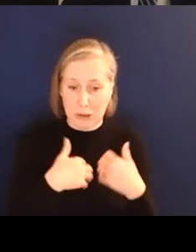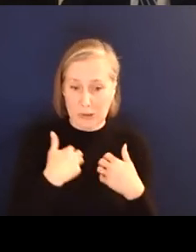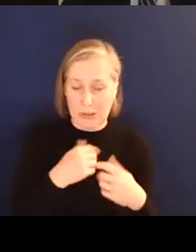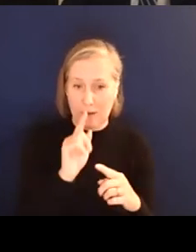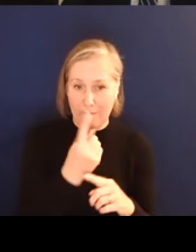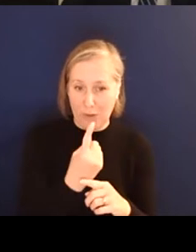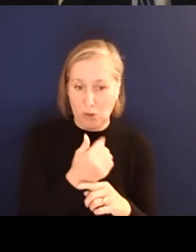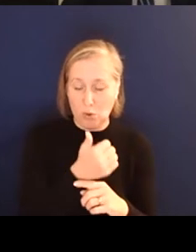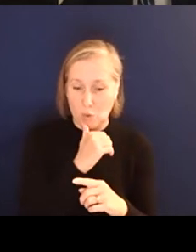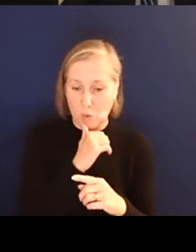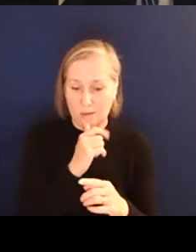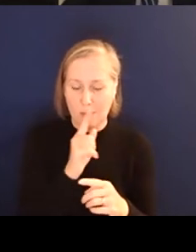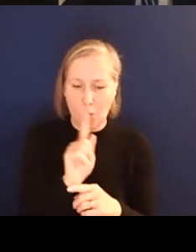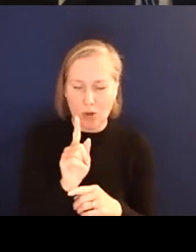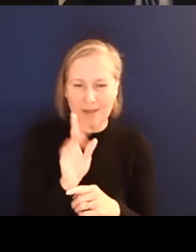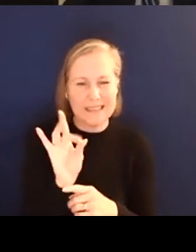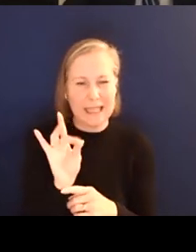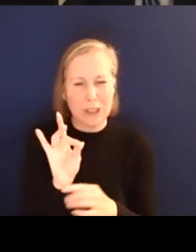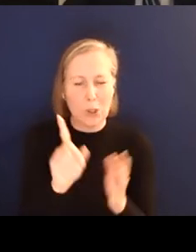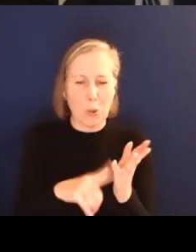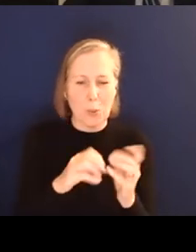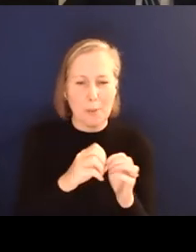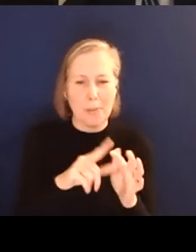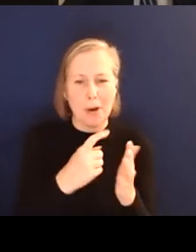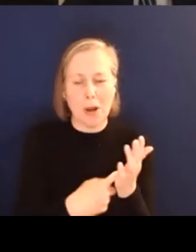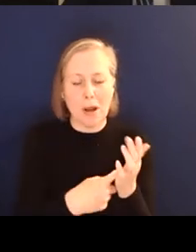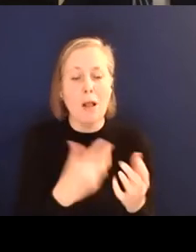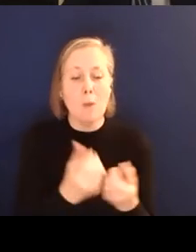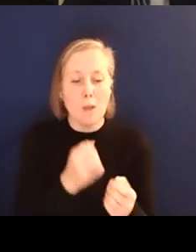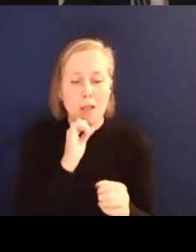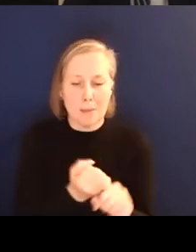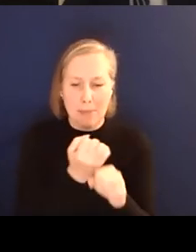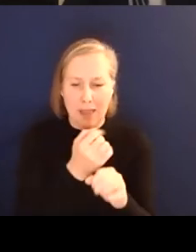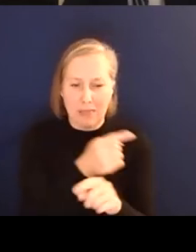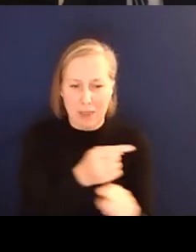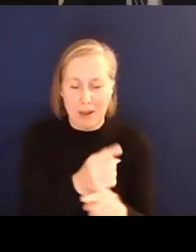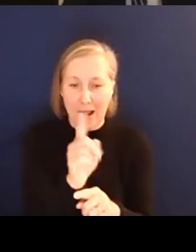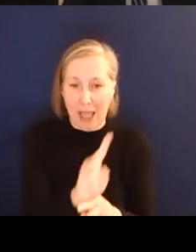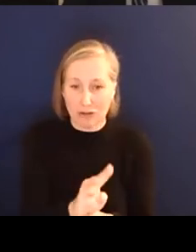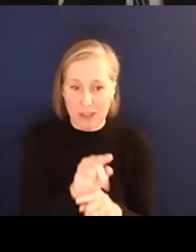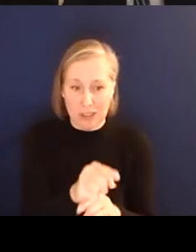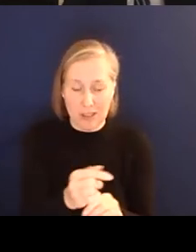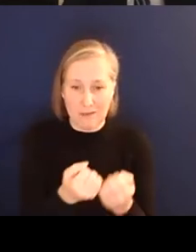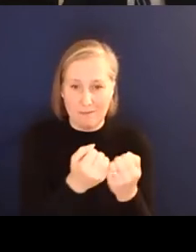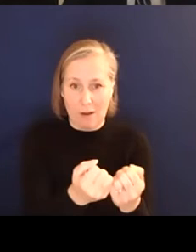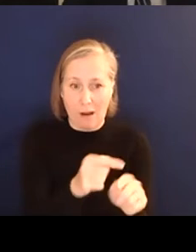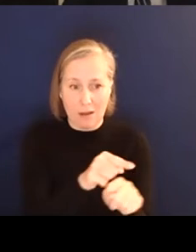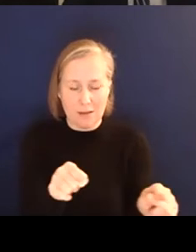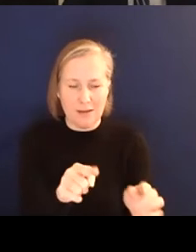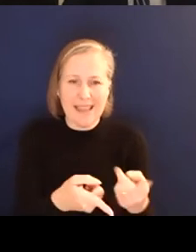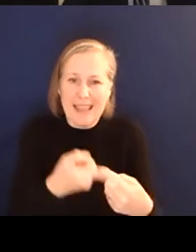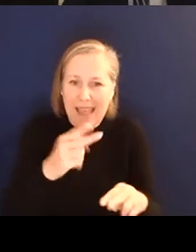an Uber service to make your vehicles electric. To make it, if your vehicles are EVs,